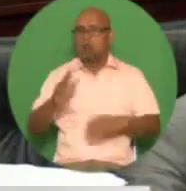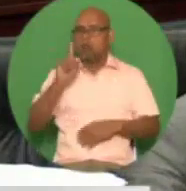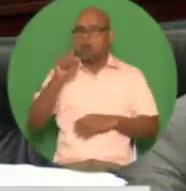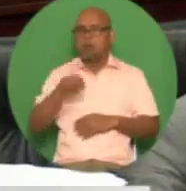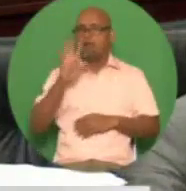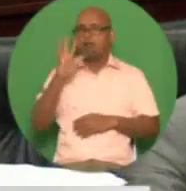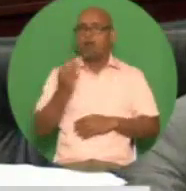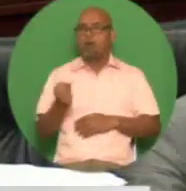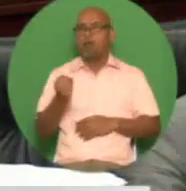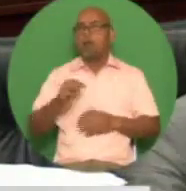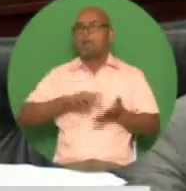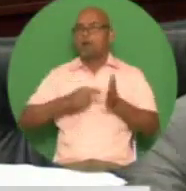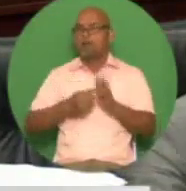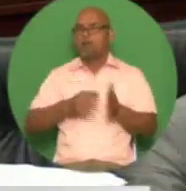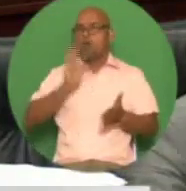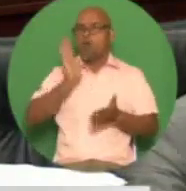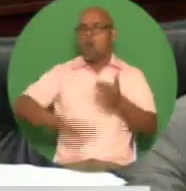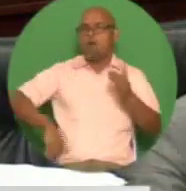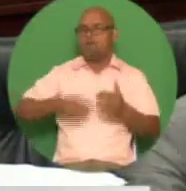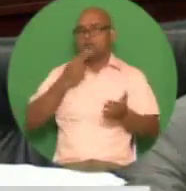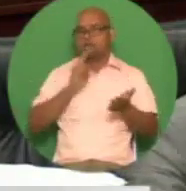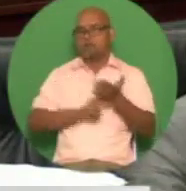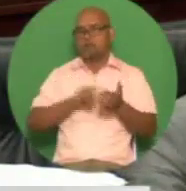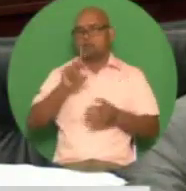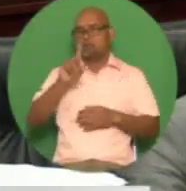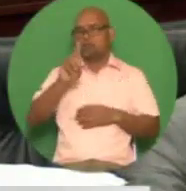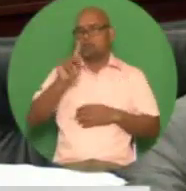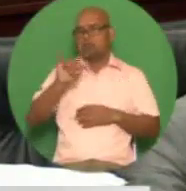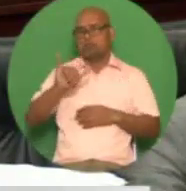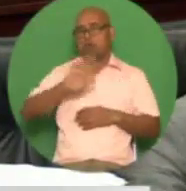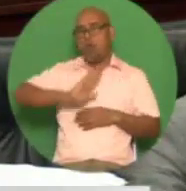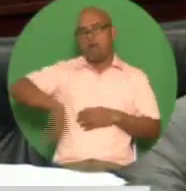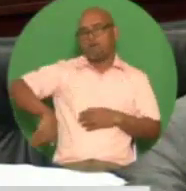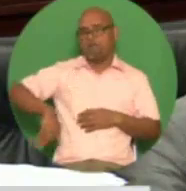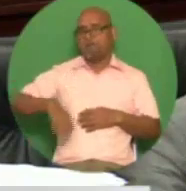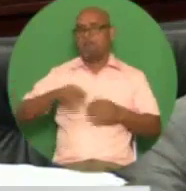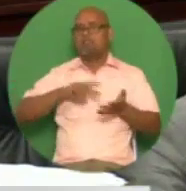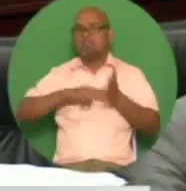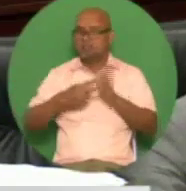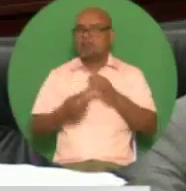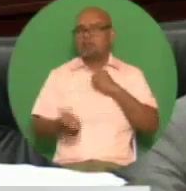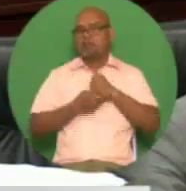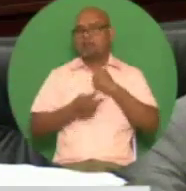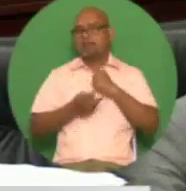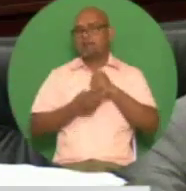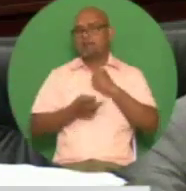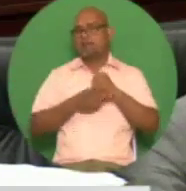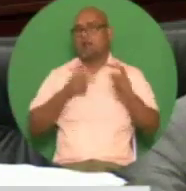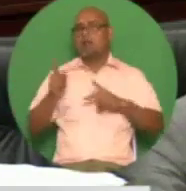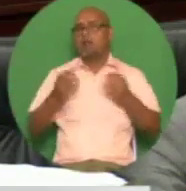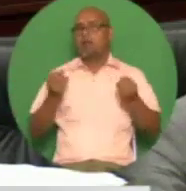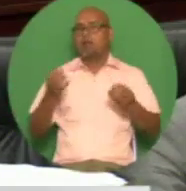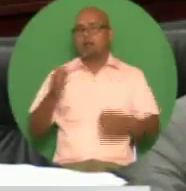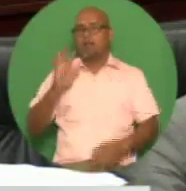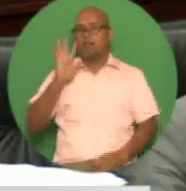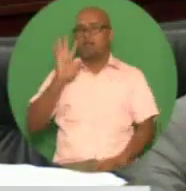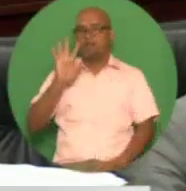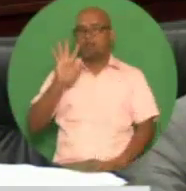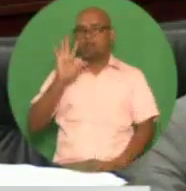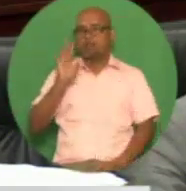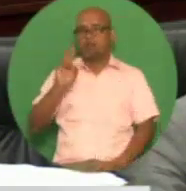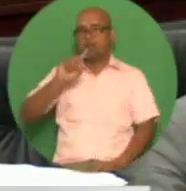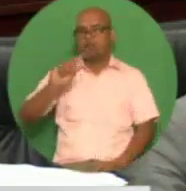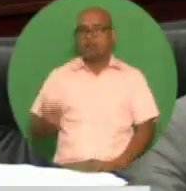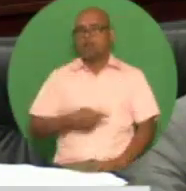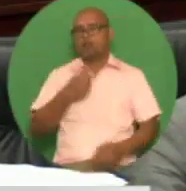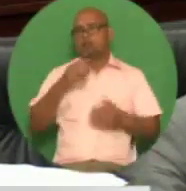stamp duty on the acquisition of a first home will save first-time homeowners up to 37 000 in stamp